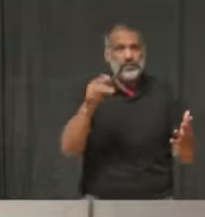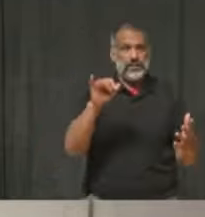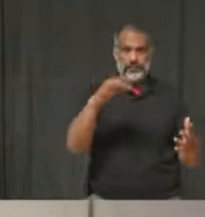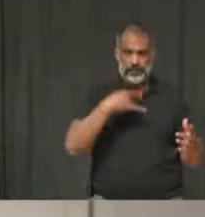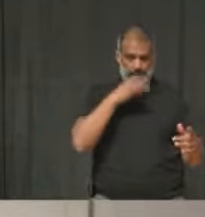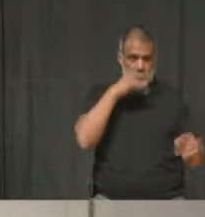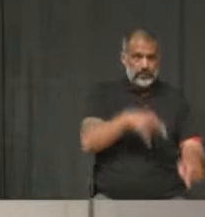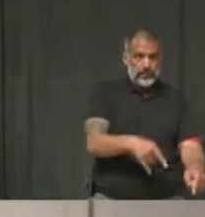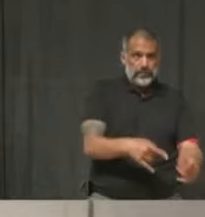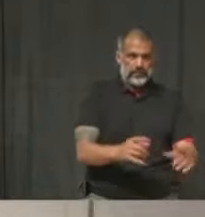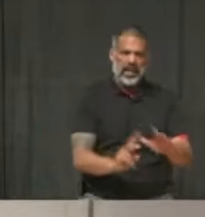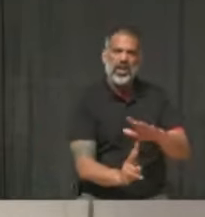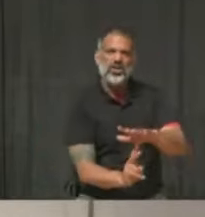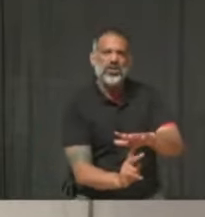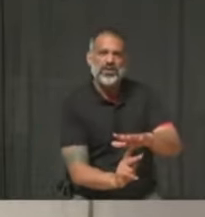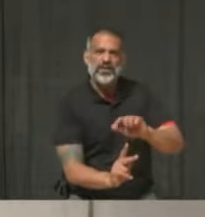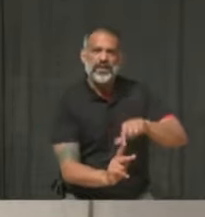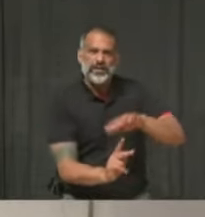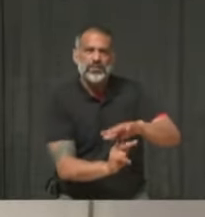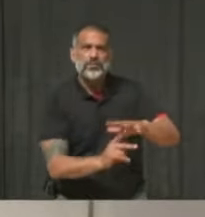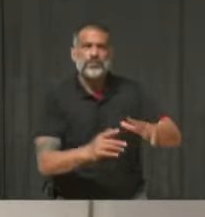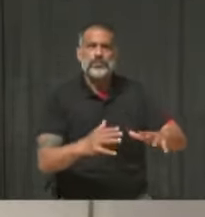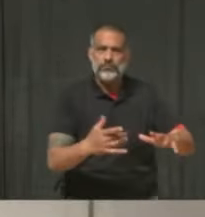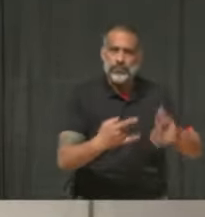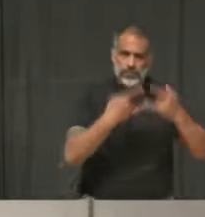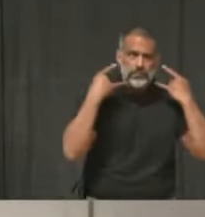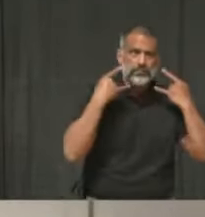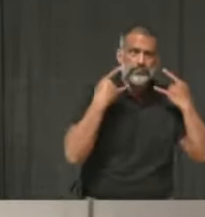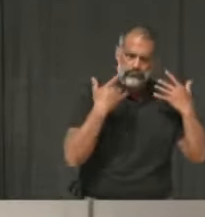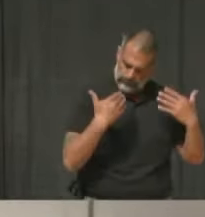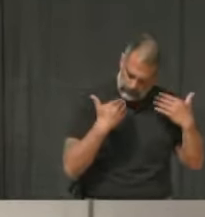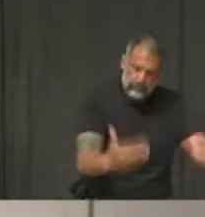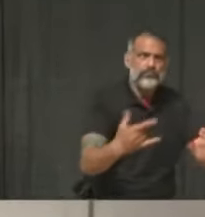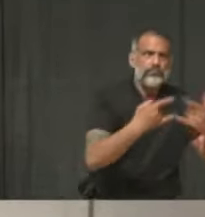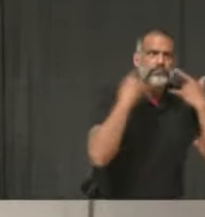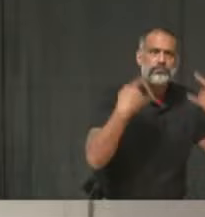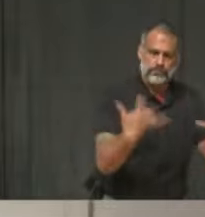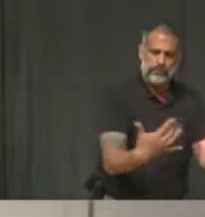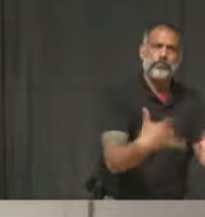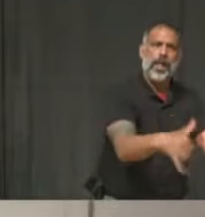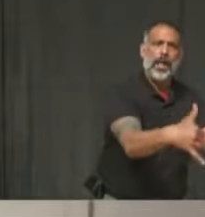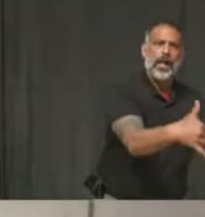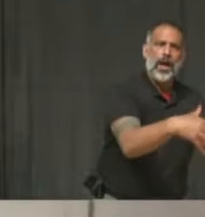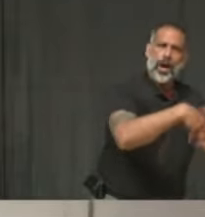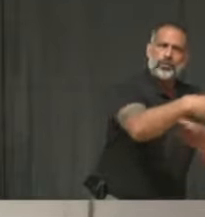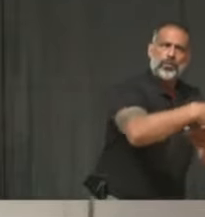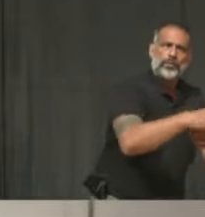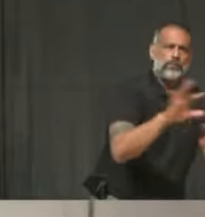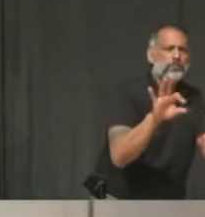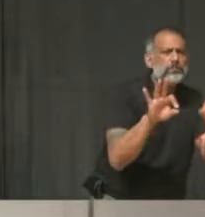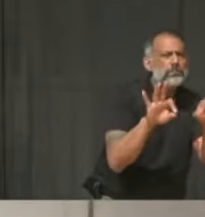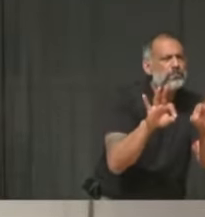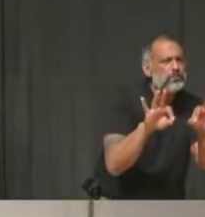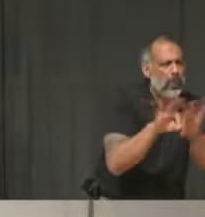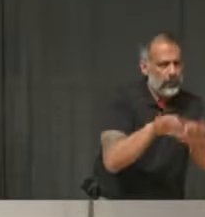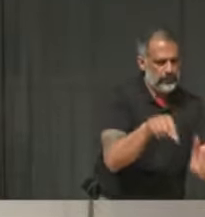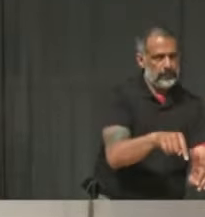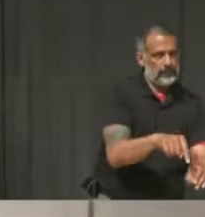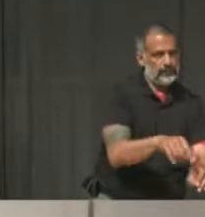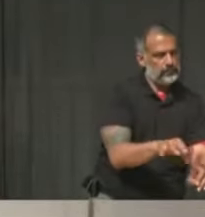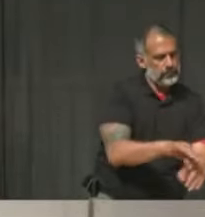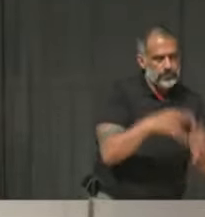kindergarten or in school, just wear a mask on the playground to keep all of that safe. But we don't want, we don't want this to